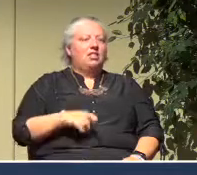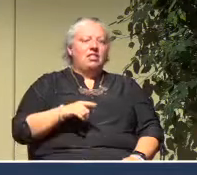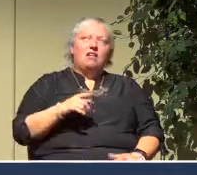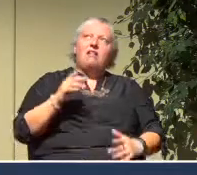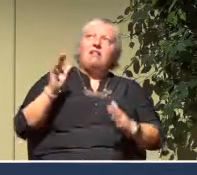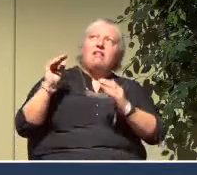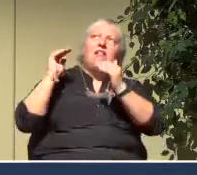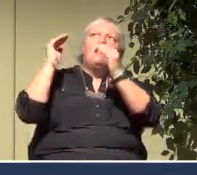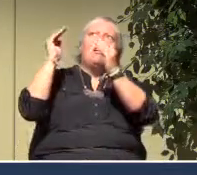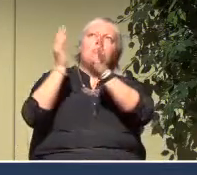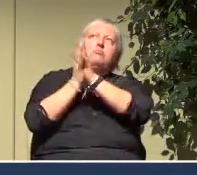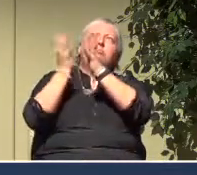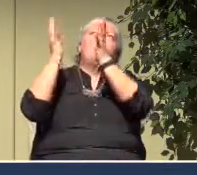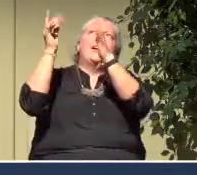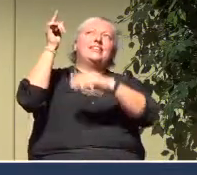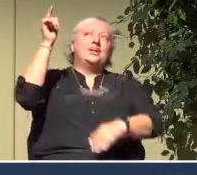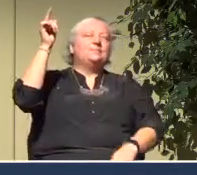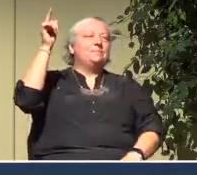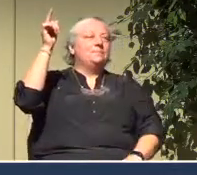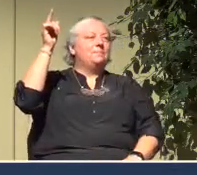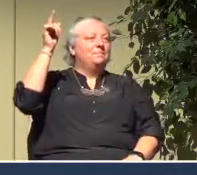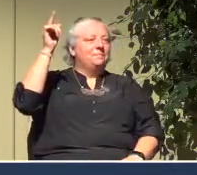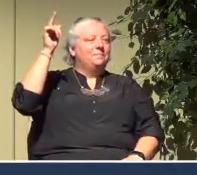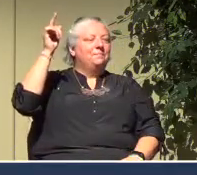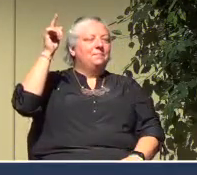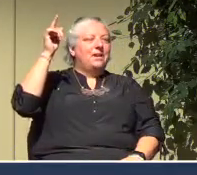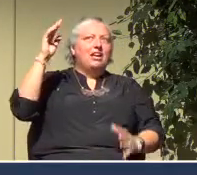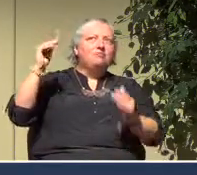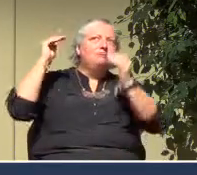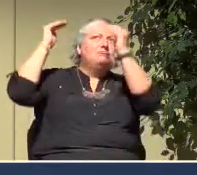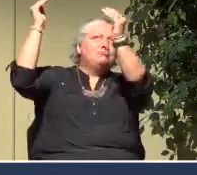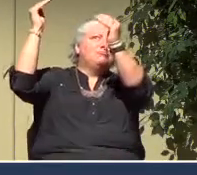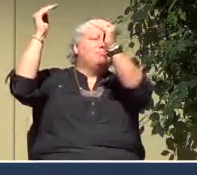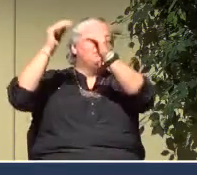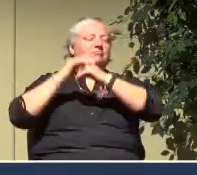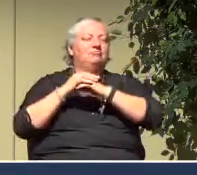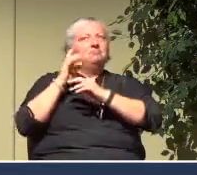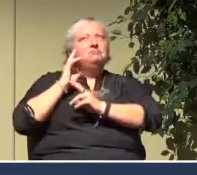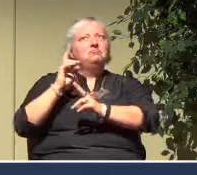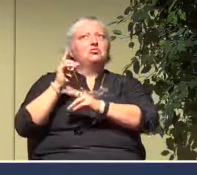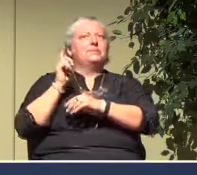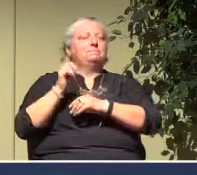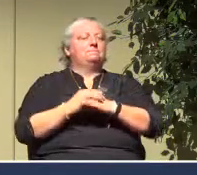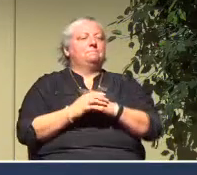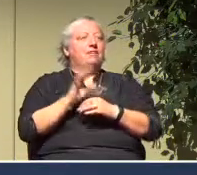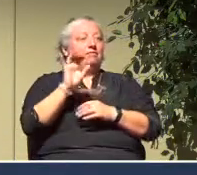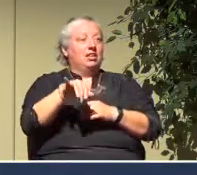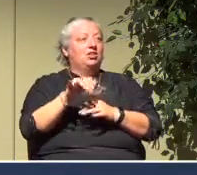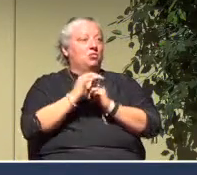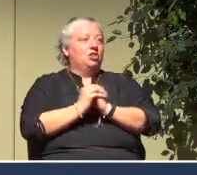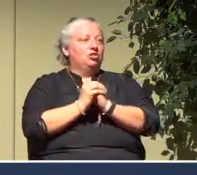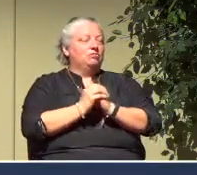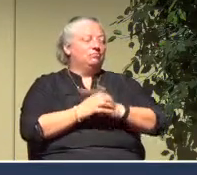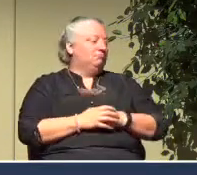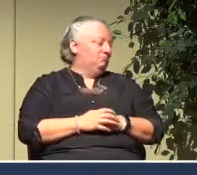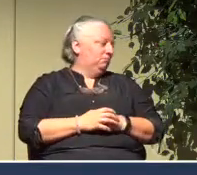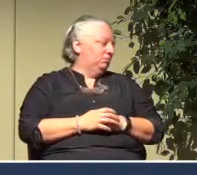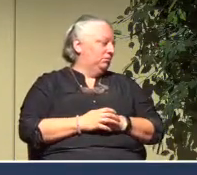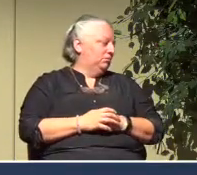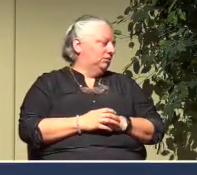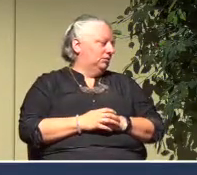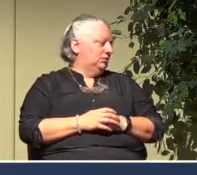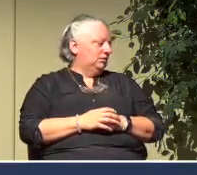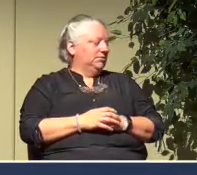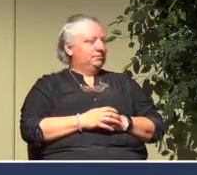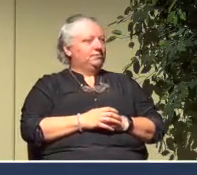extolling him, praising his name, and exalting him. That's worship. And